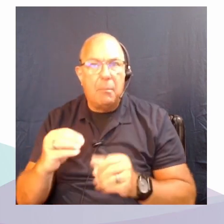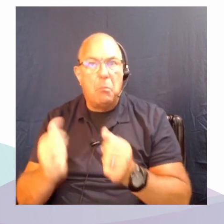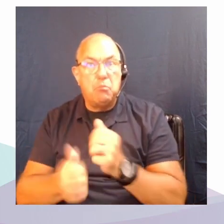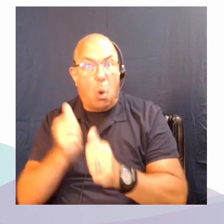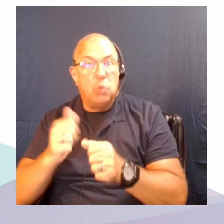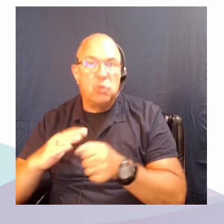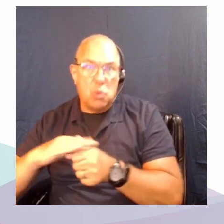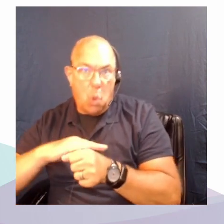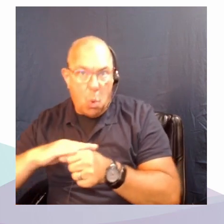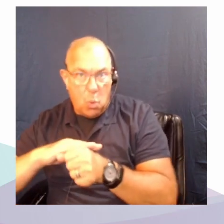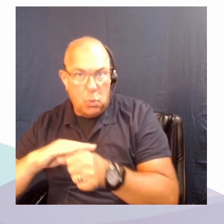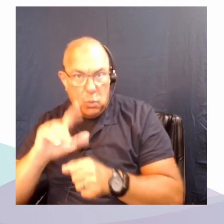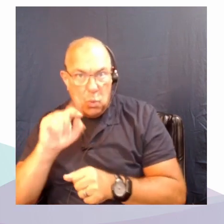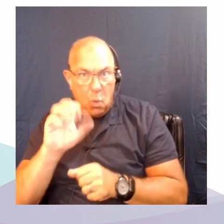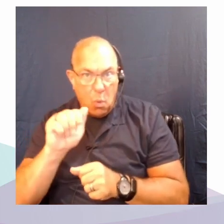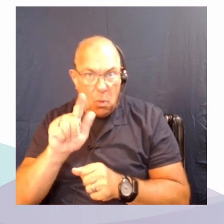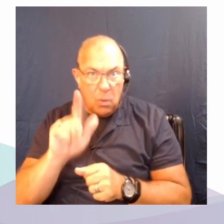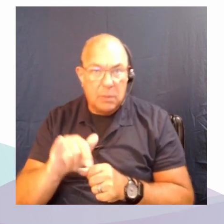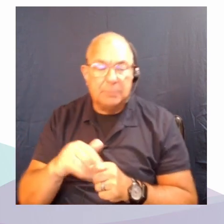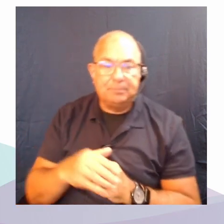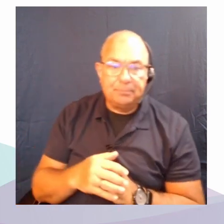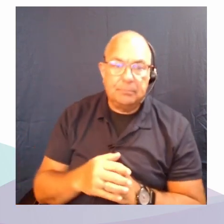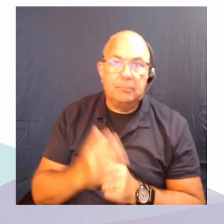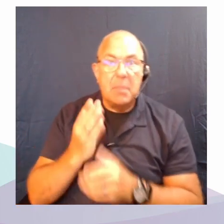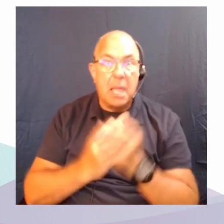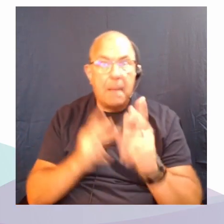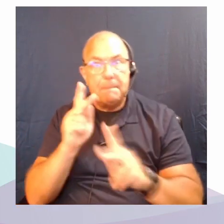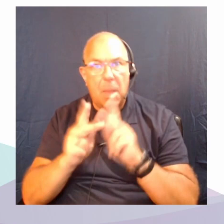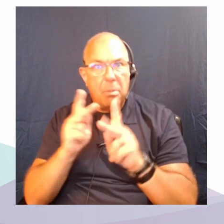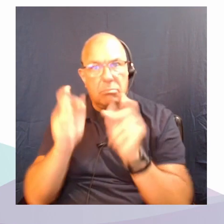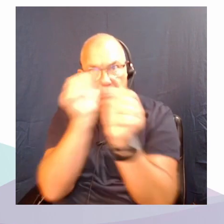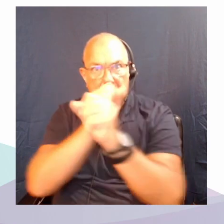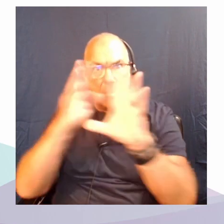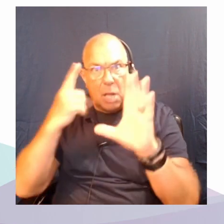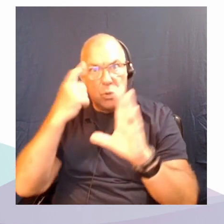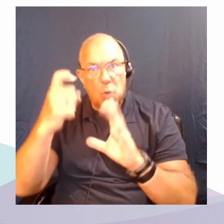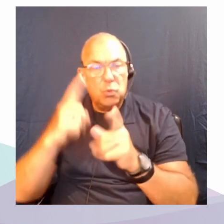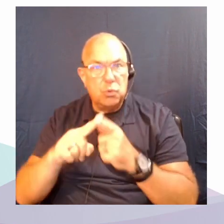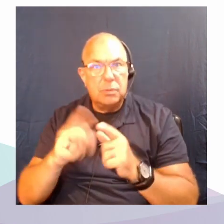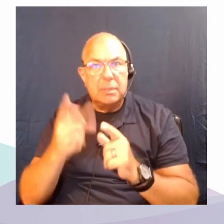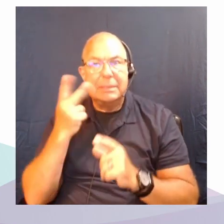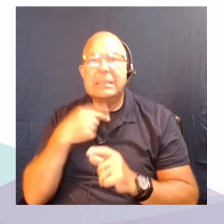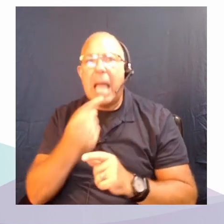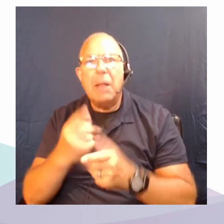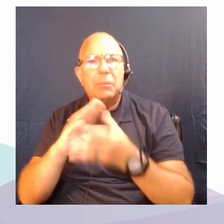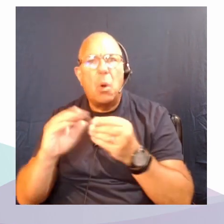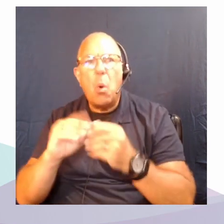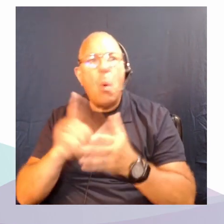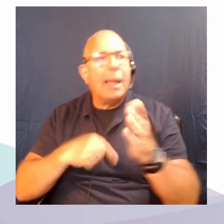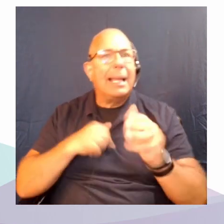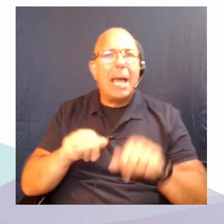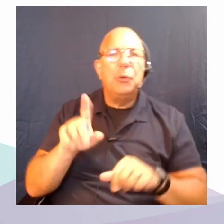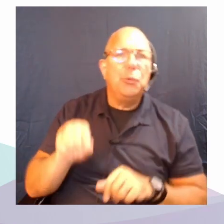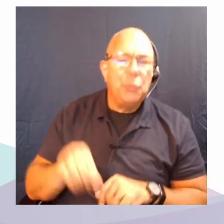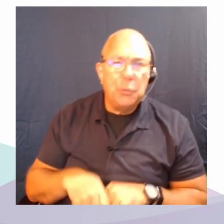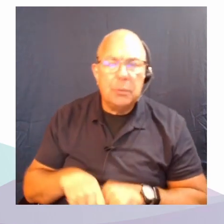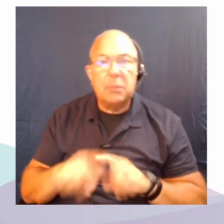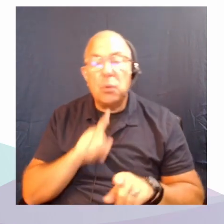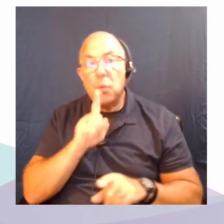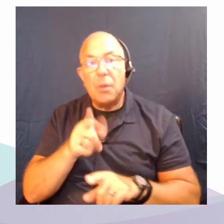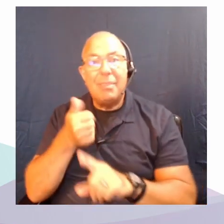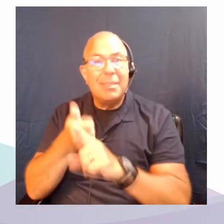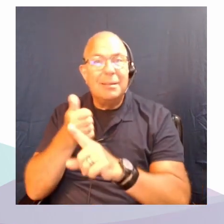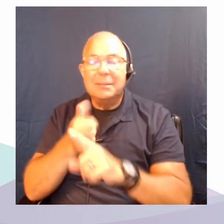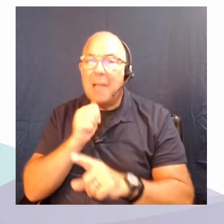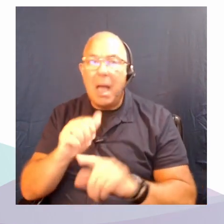And sometimes people want the solution to climate change. They want you to tell them, so what can I do? But actually, that is not how we're going to solve for this